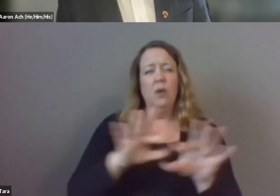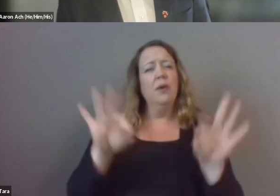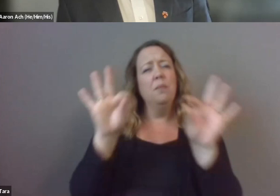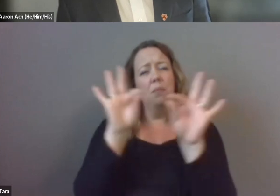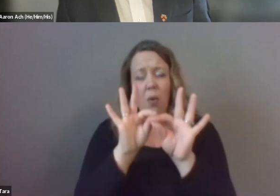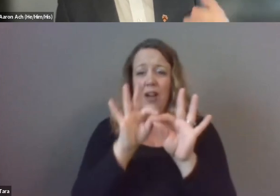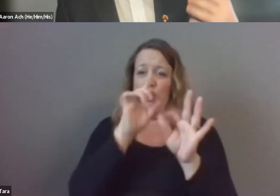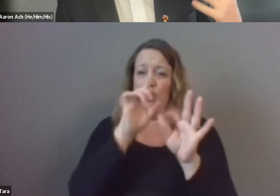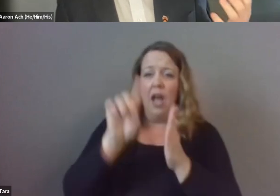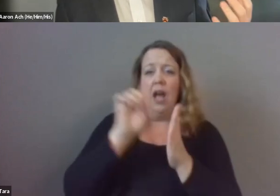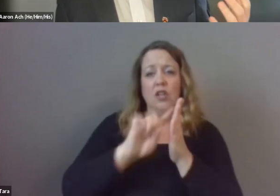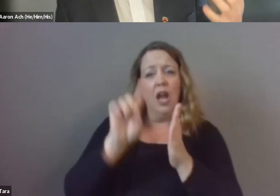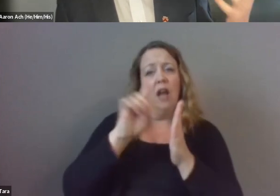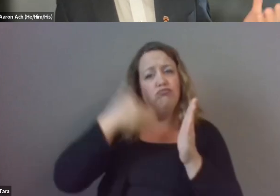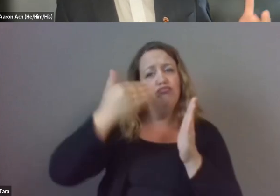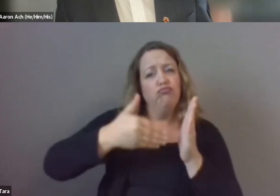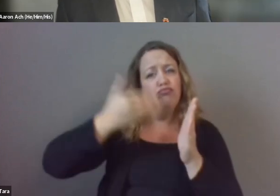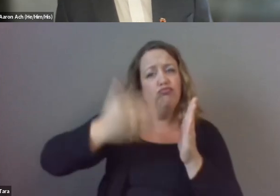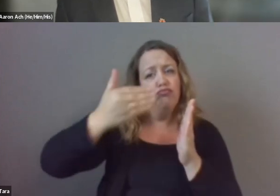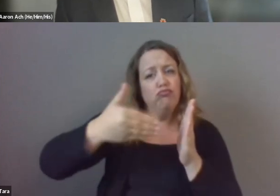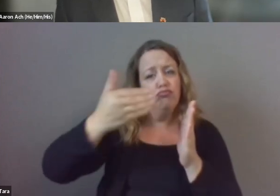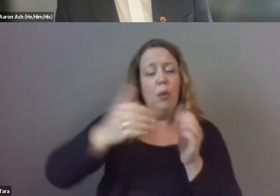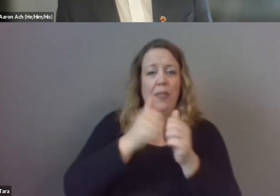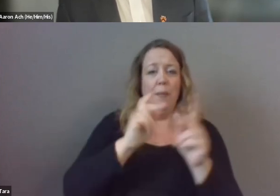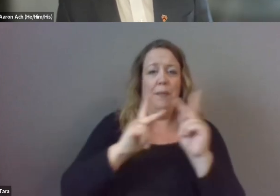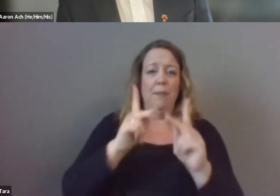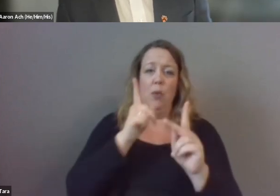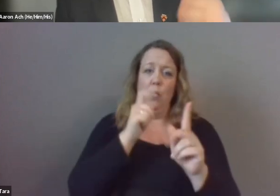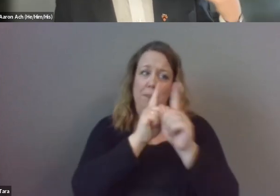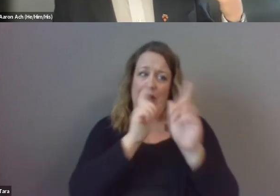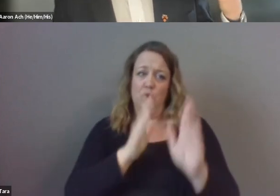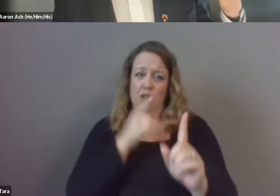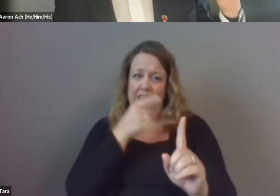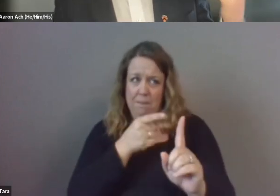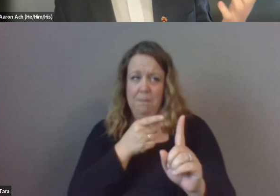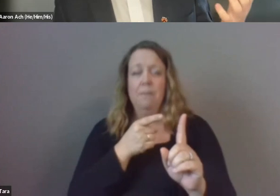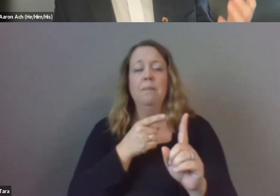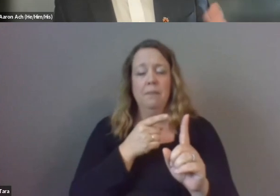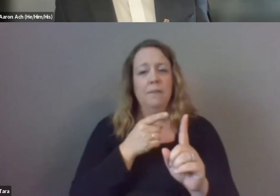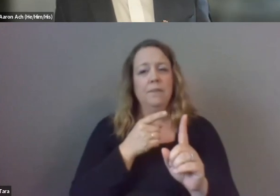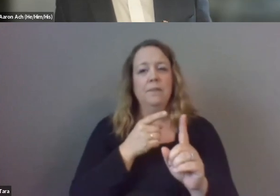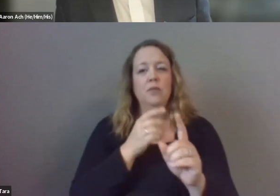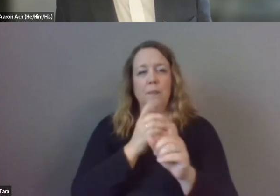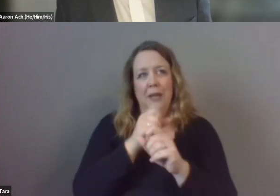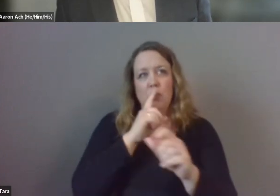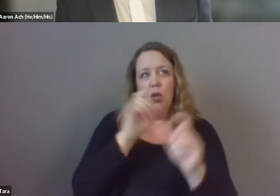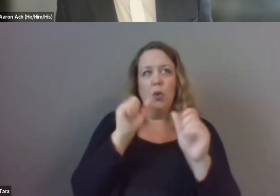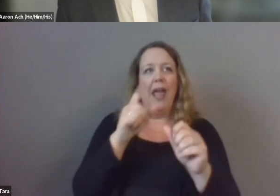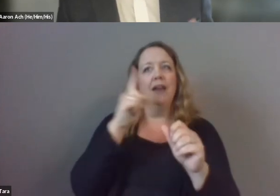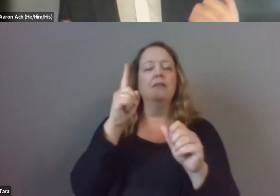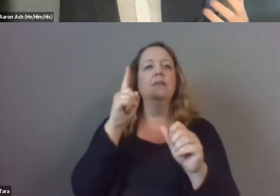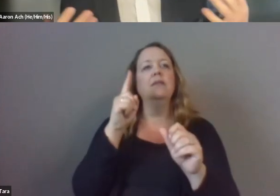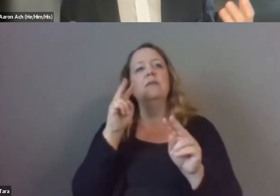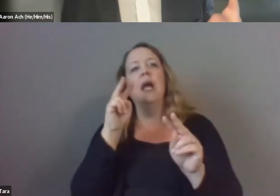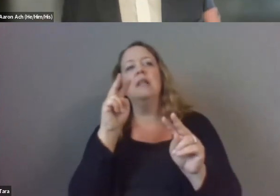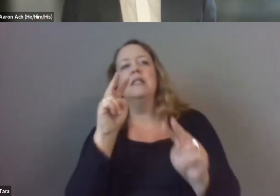regularly with those who you're mentoring in order to in order to be able to anticipate and not just react to the